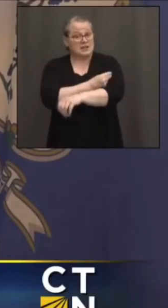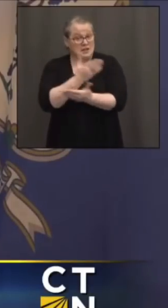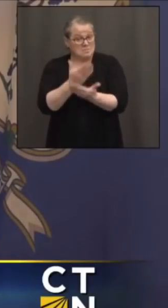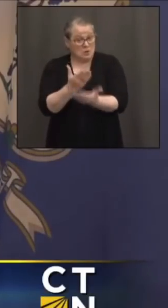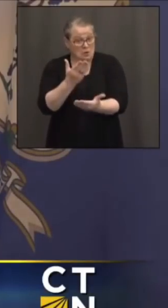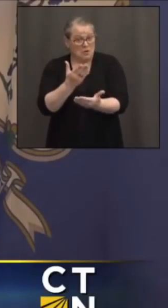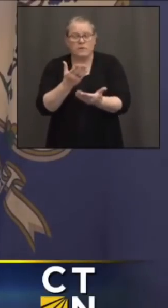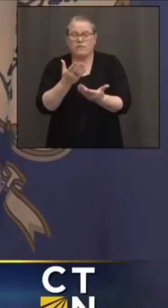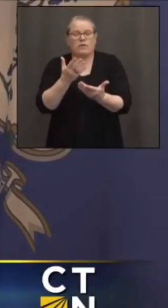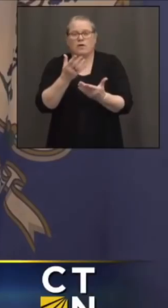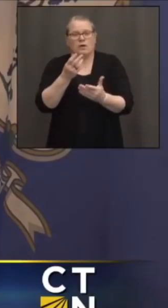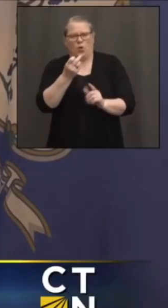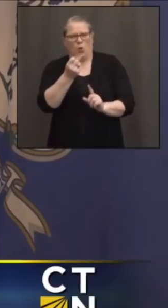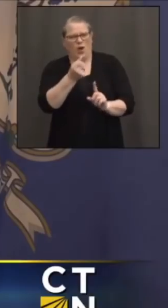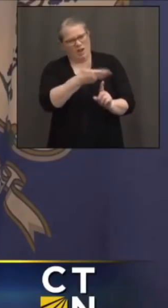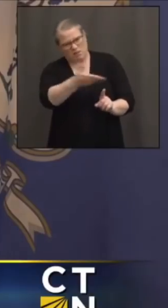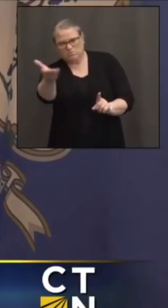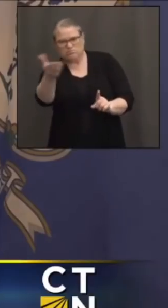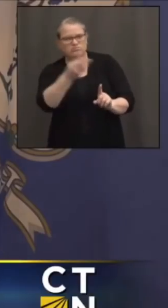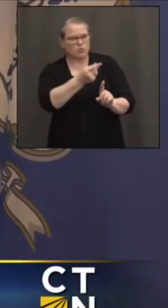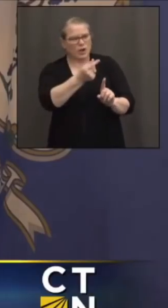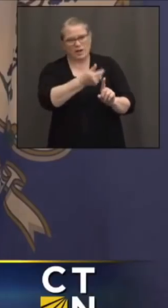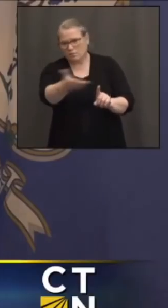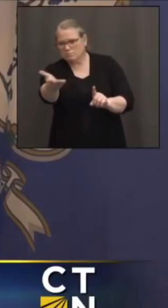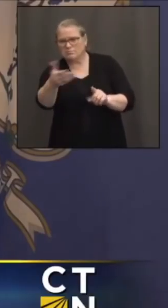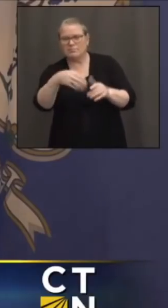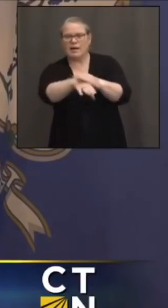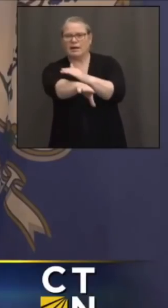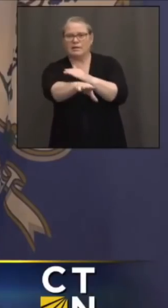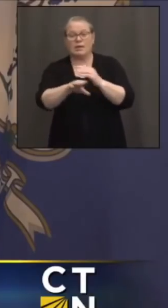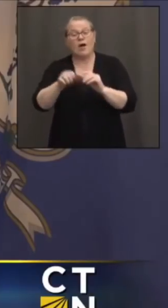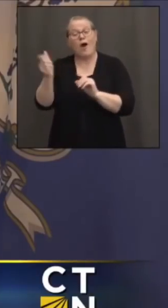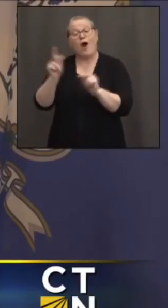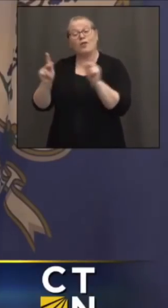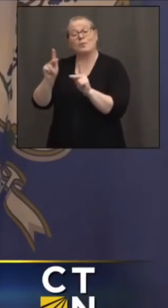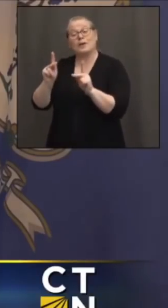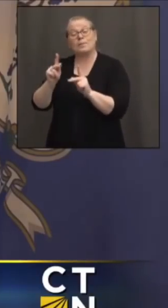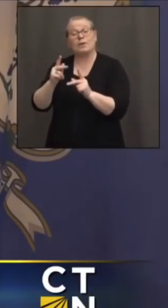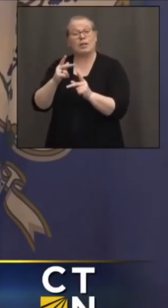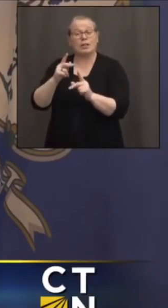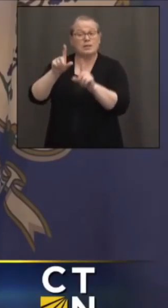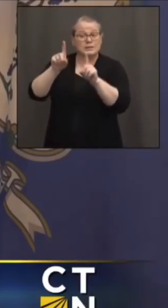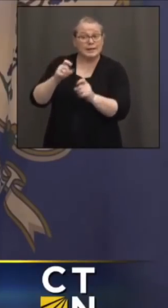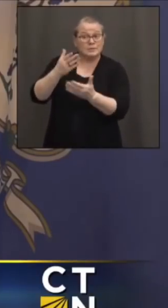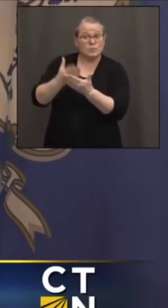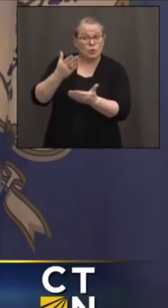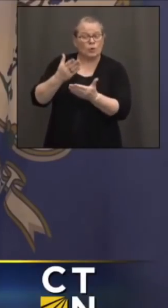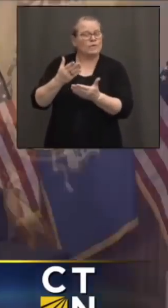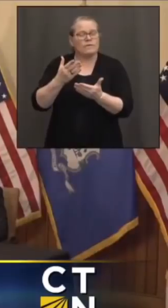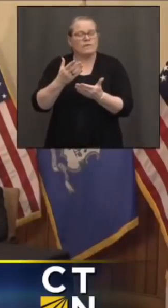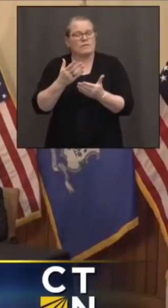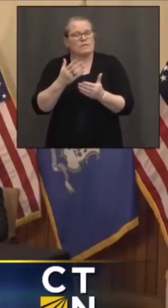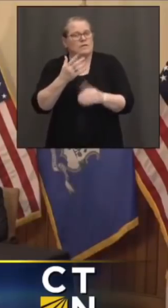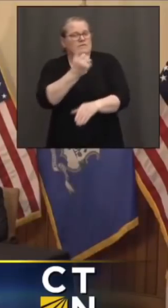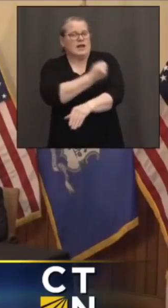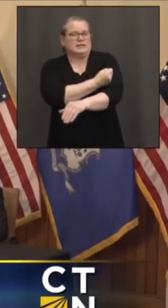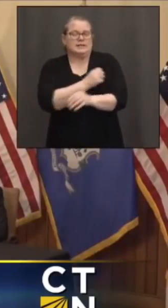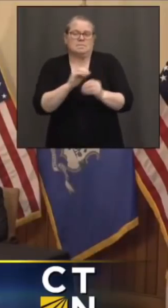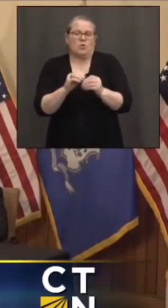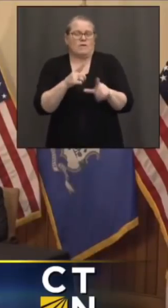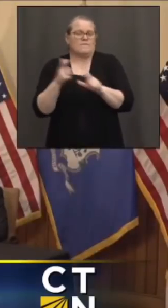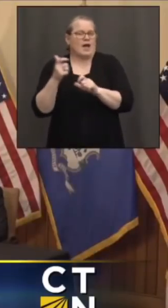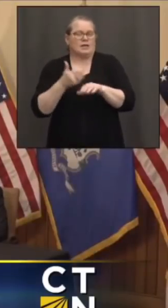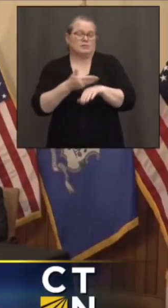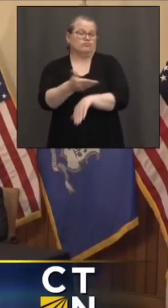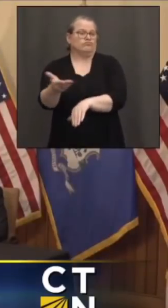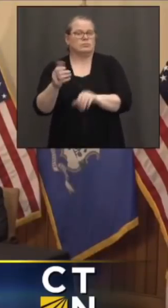in the easy pass line. You're in a faster line. Other people have to show, you know, proof of testing and things like that. Thank you, Governor.